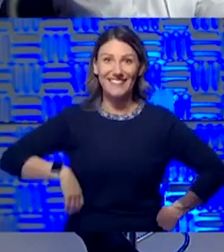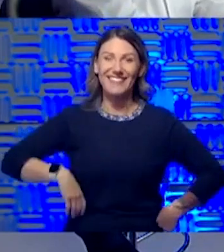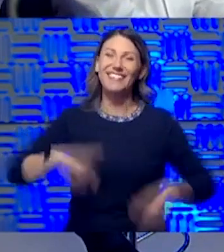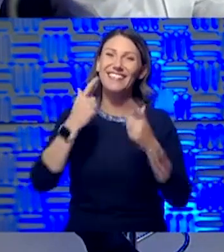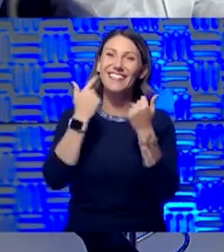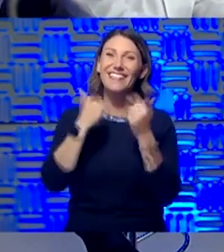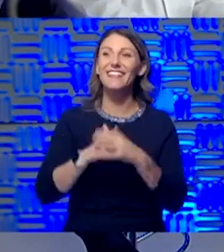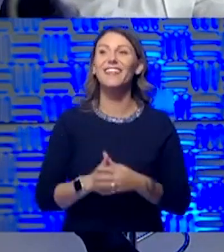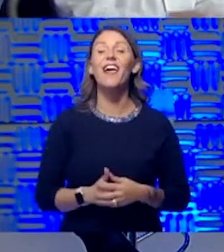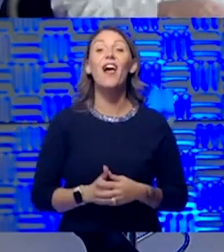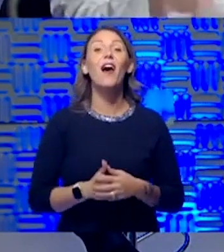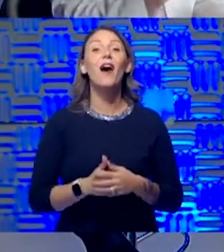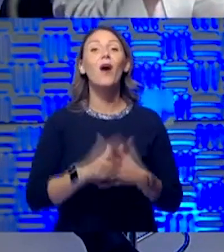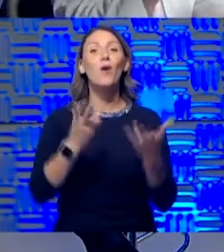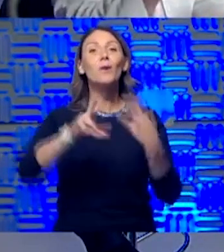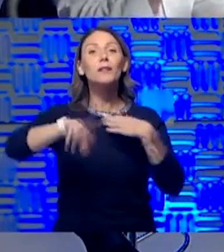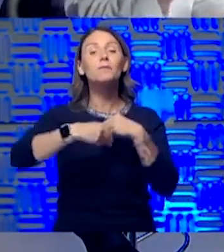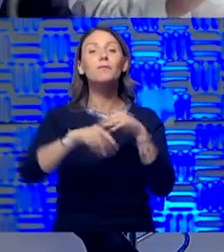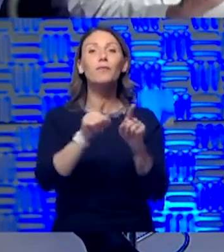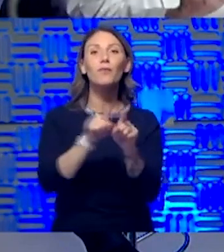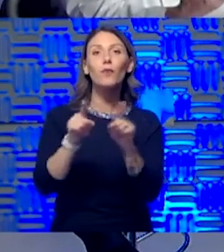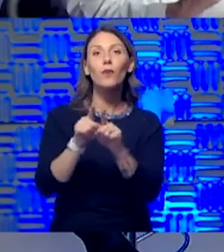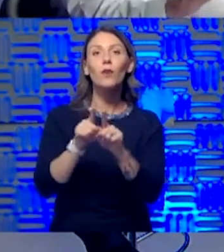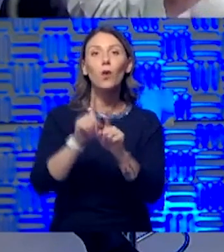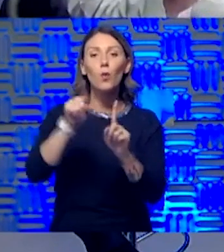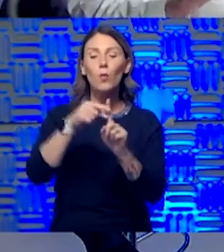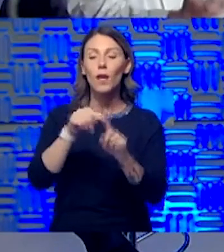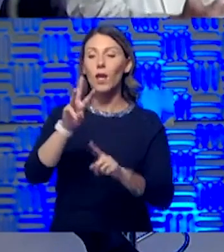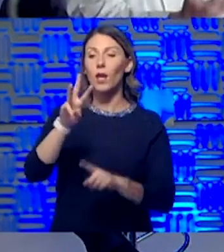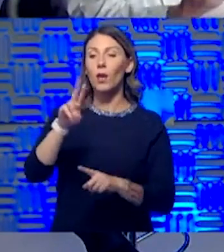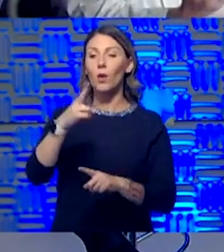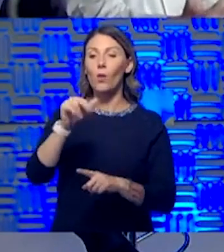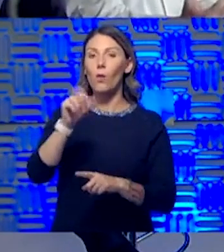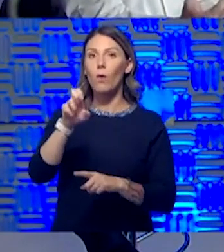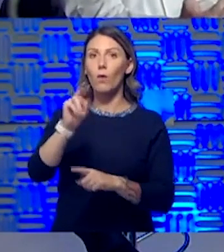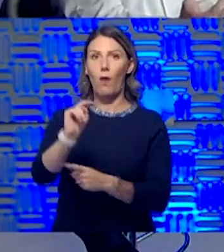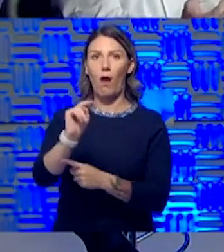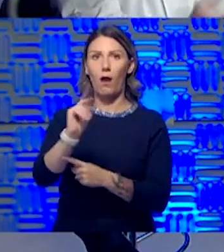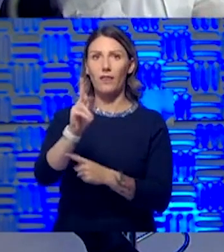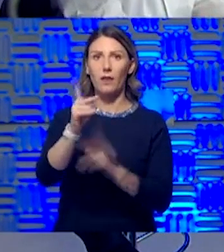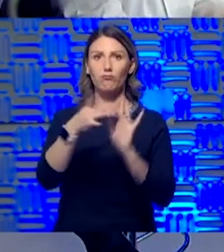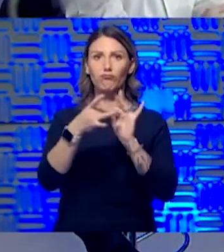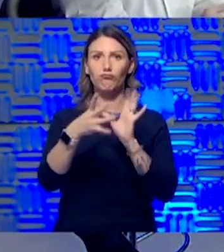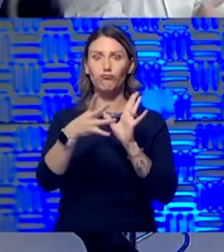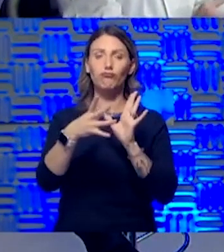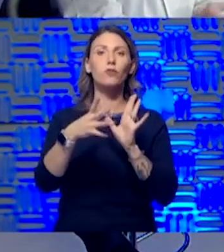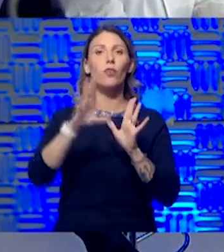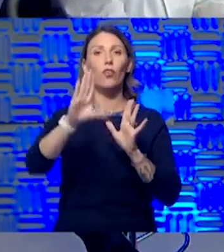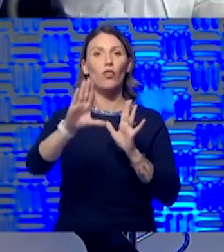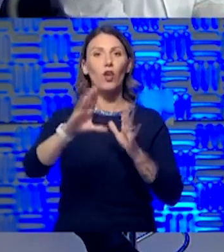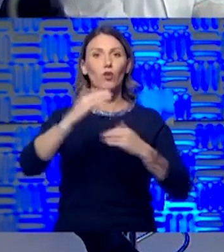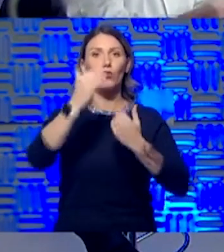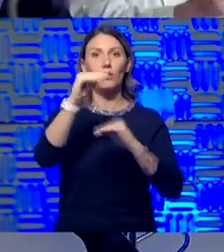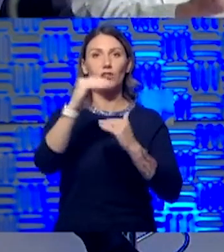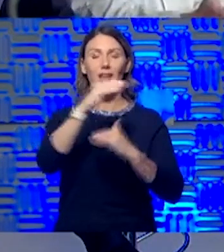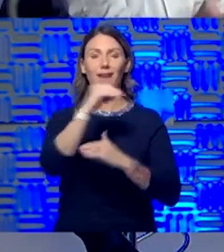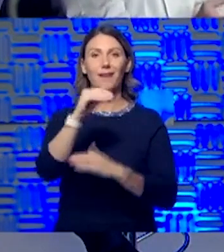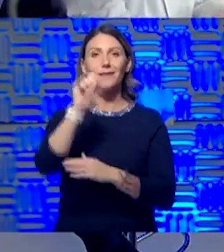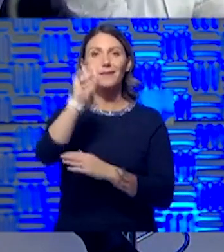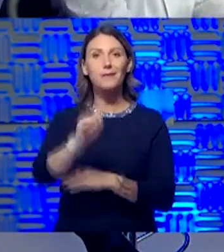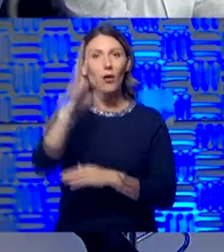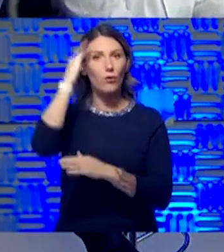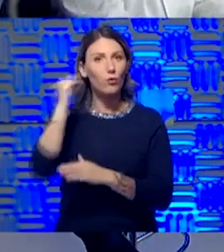And I would like to say, too, you know, as when Wuhan released some of their restrictions, when South Korea released some of their restrictions,